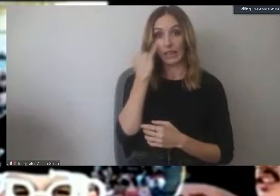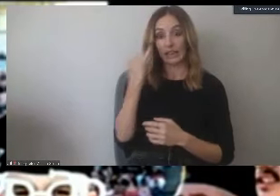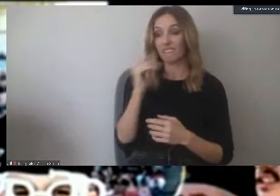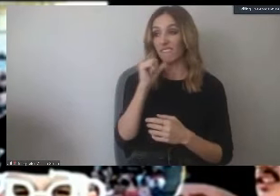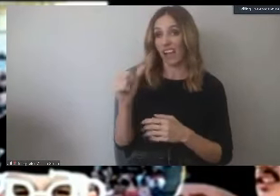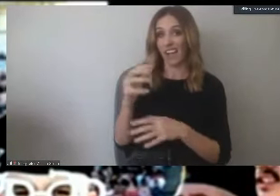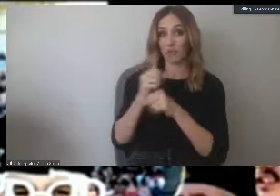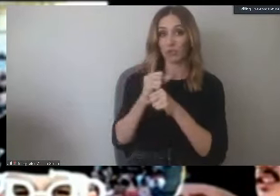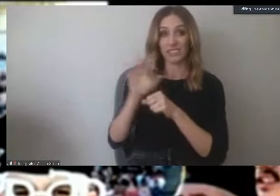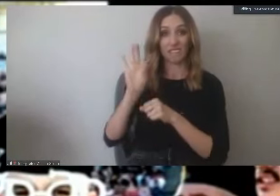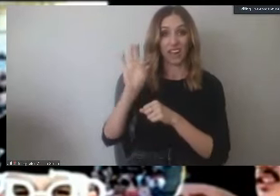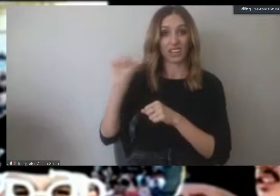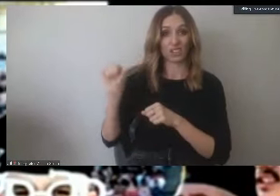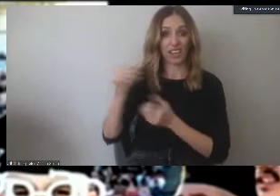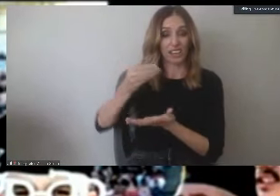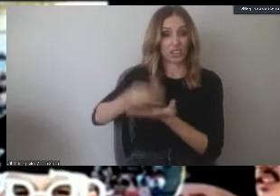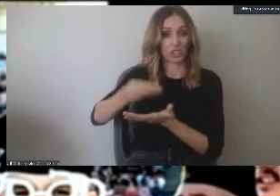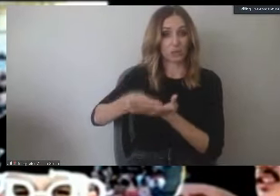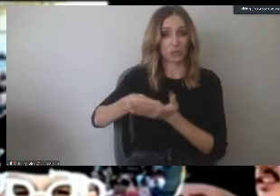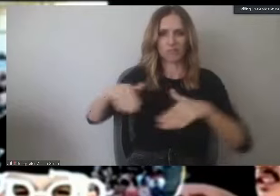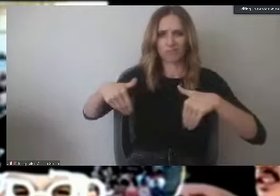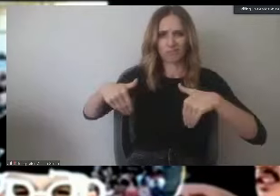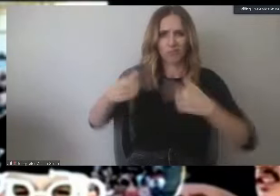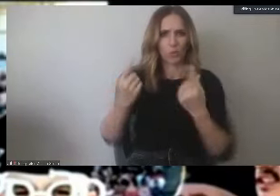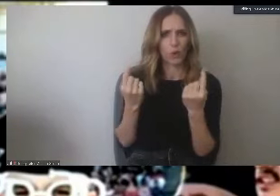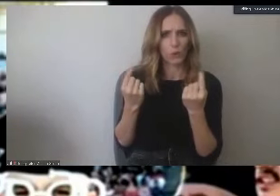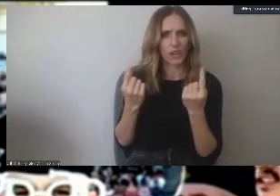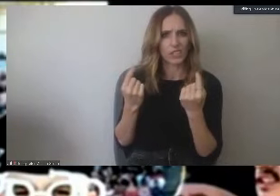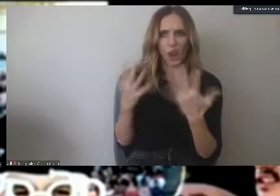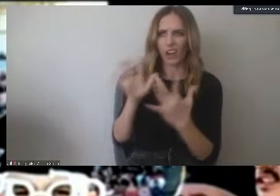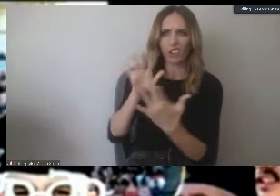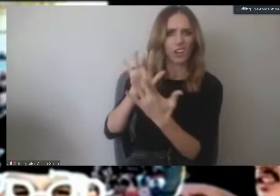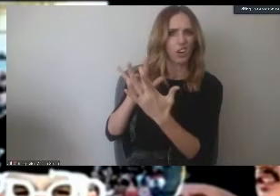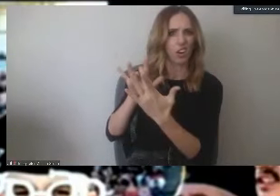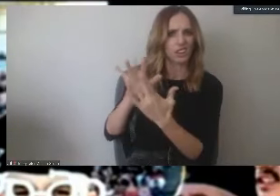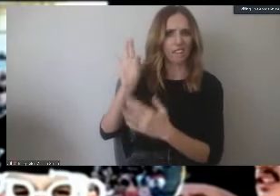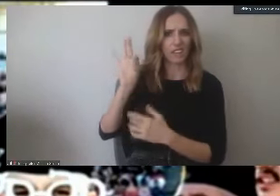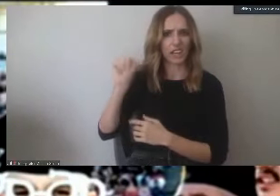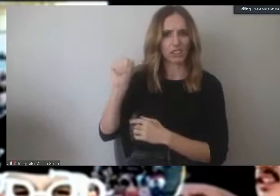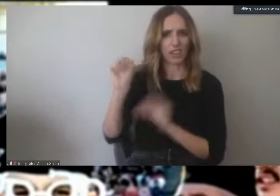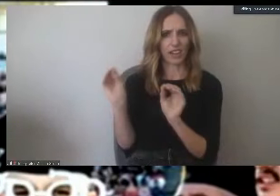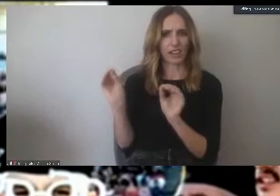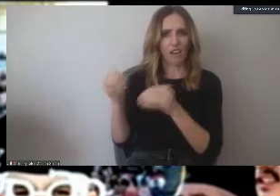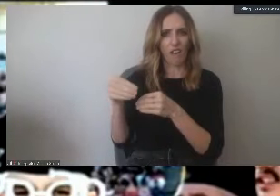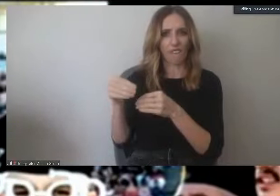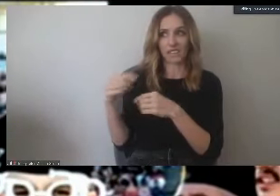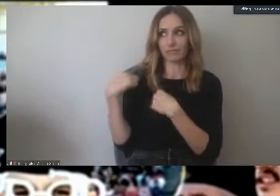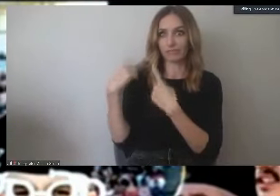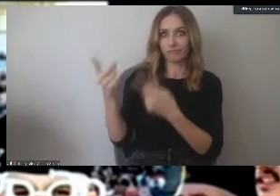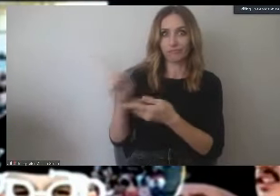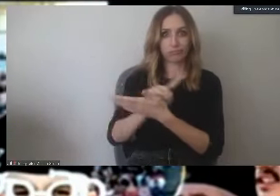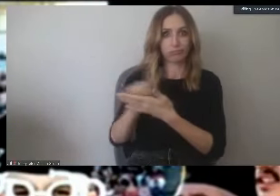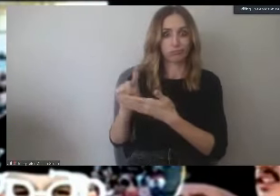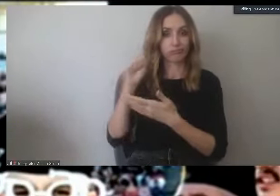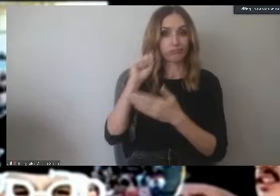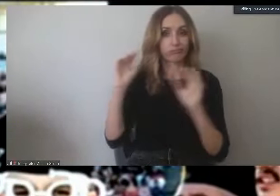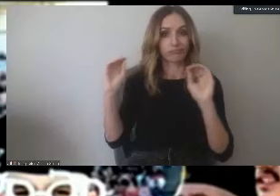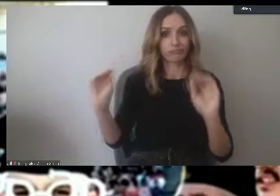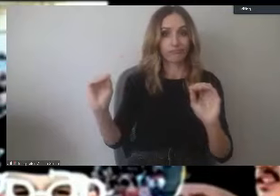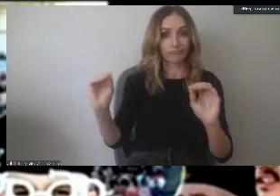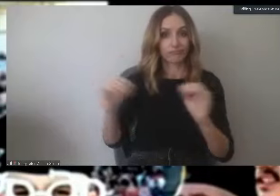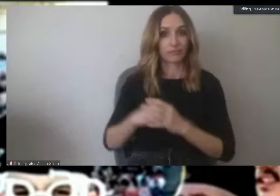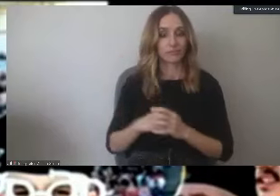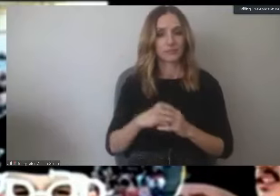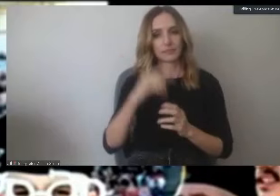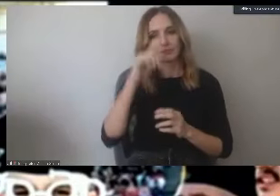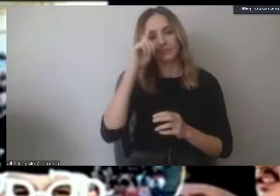aid disbursement yet, what do I do? I've contacted the financial aid office already. It's been over a week now and I still haven't received anything.